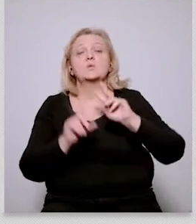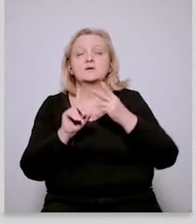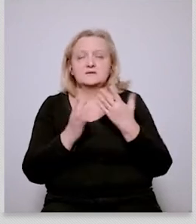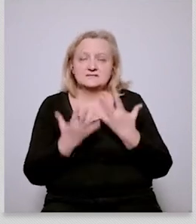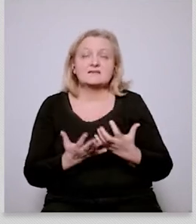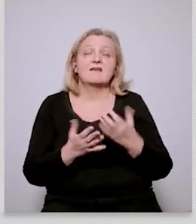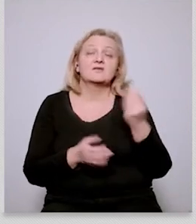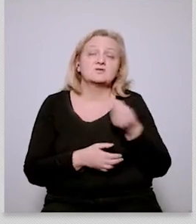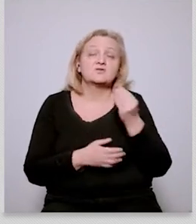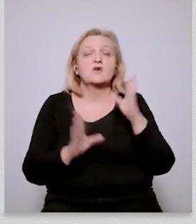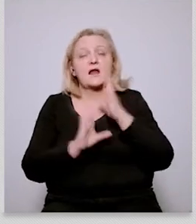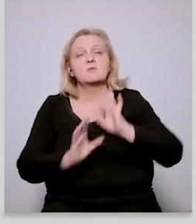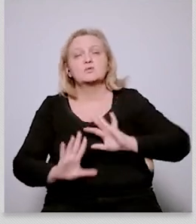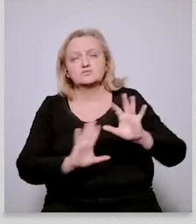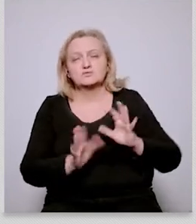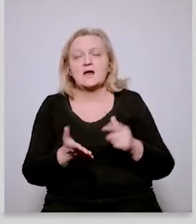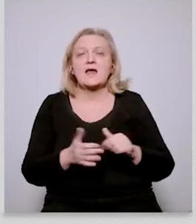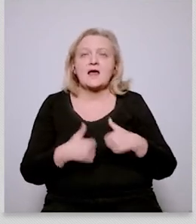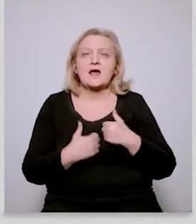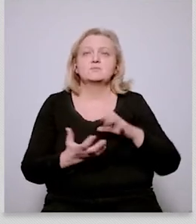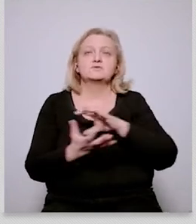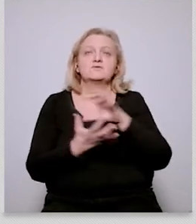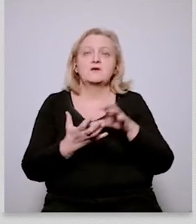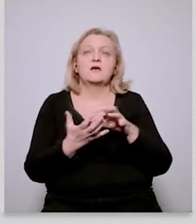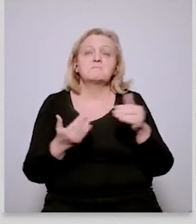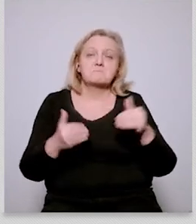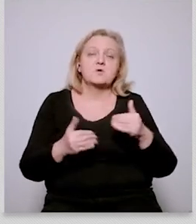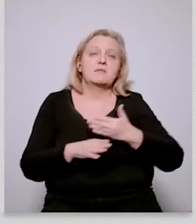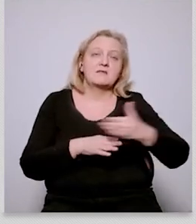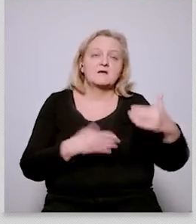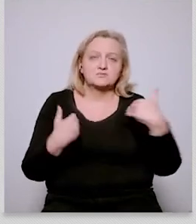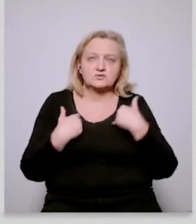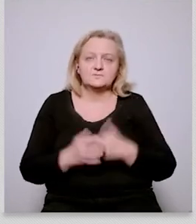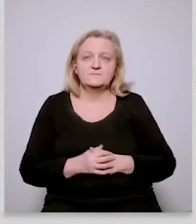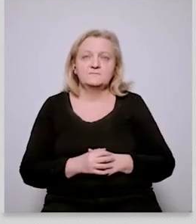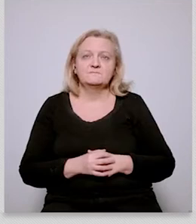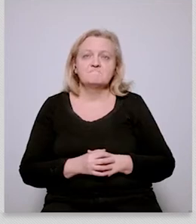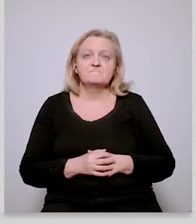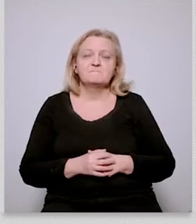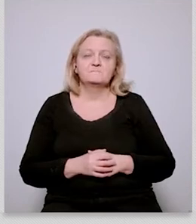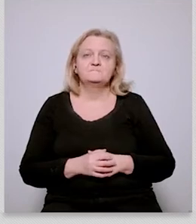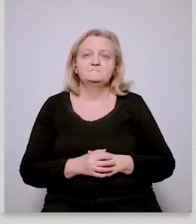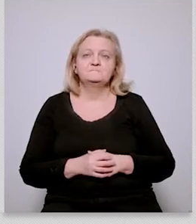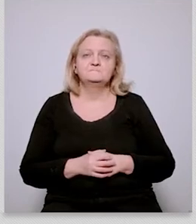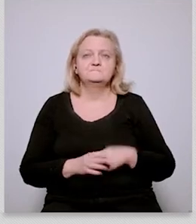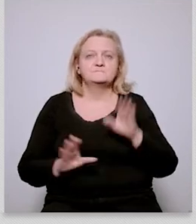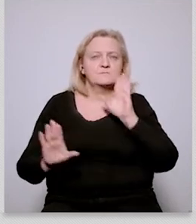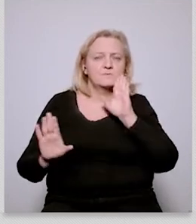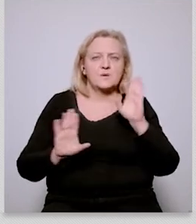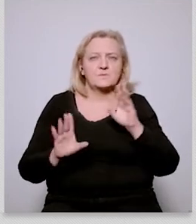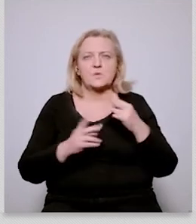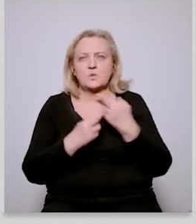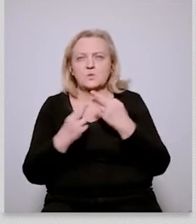generational issue even though we find it elsewhere right i think in poland it's probably more complex